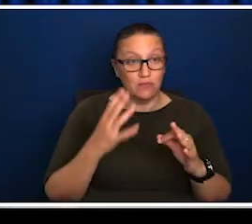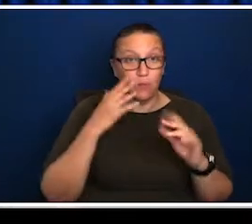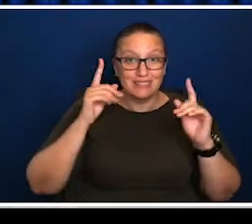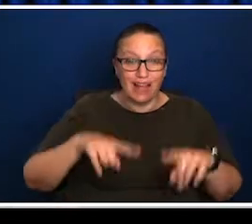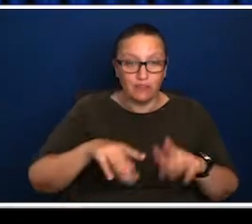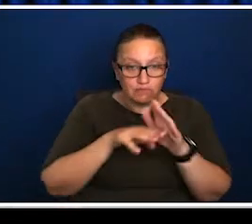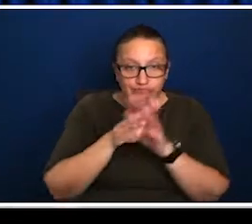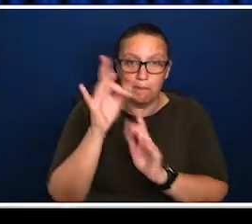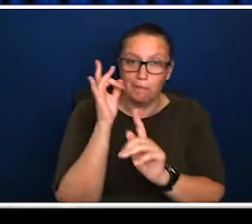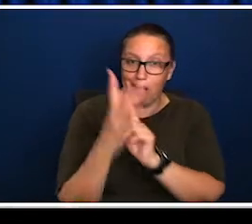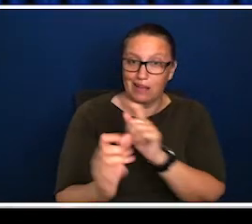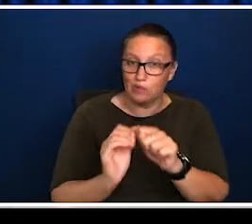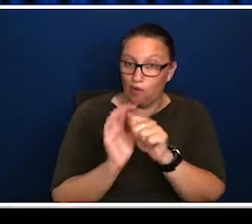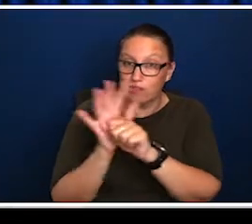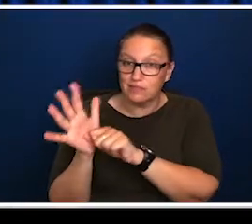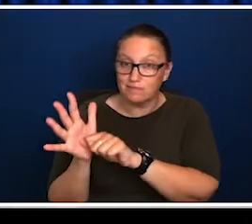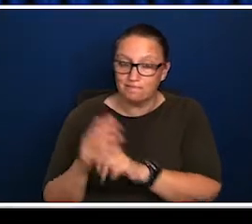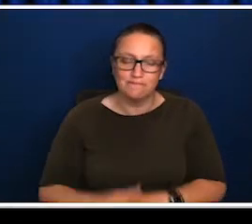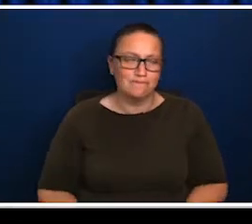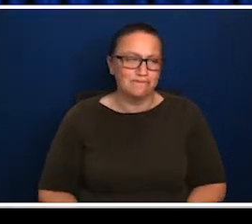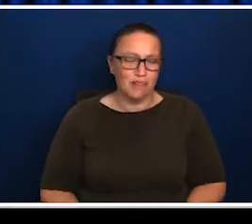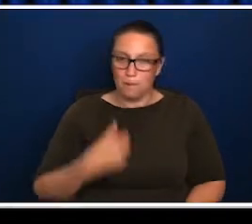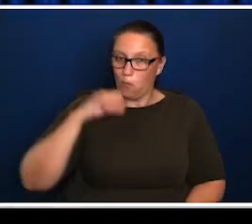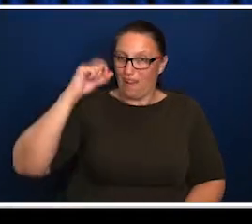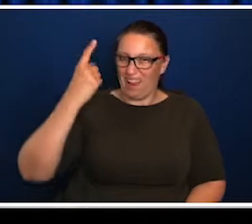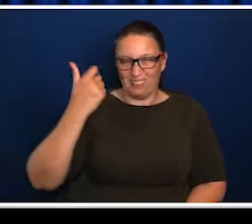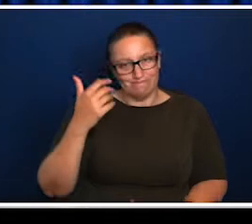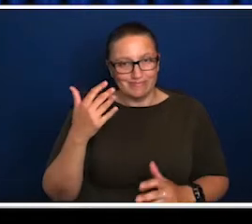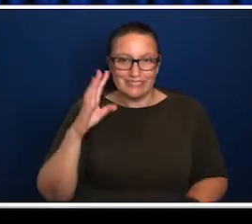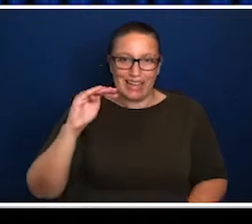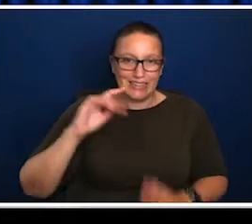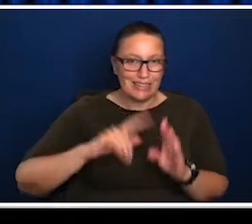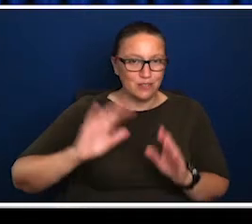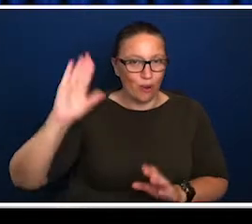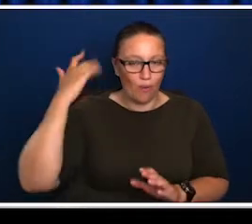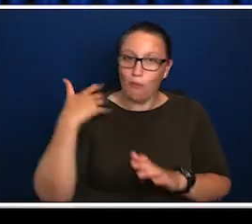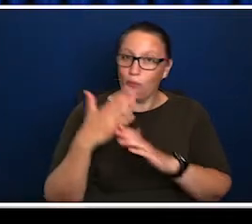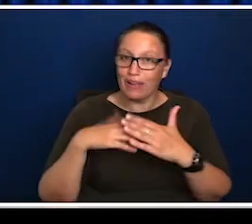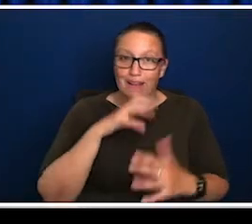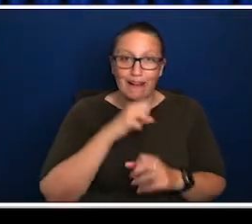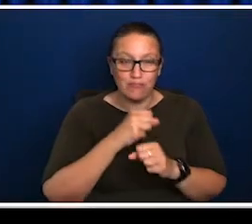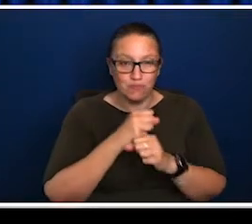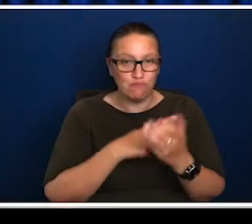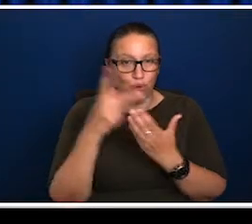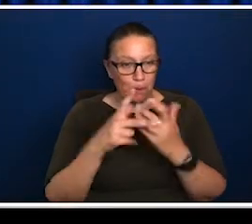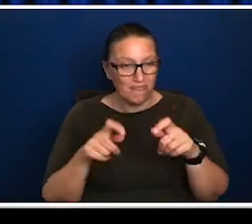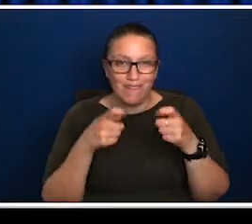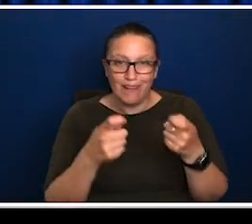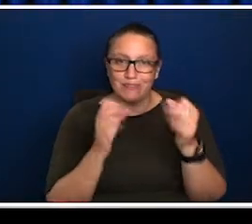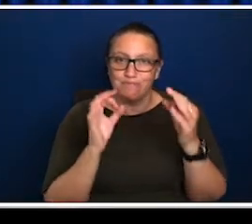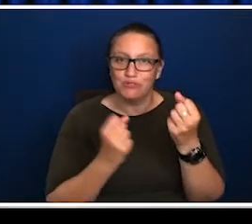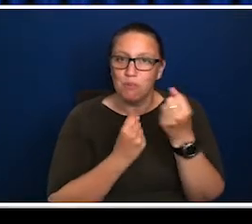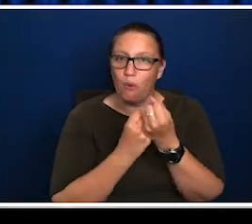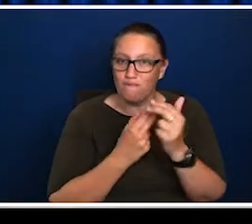pandemic? I, I'm, conscious that in the past, when I was about 10 years ago, I was working in a, um, a government program that was providing